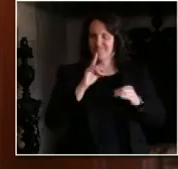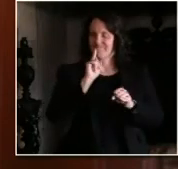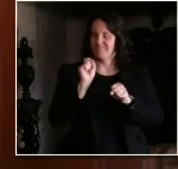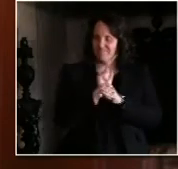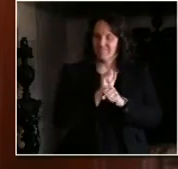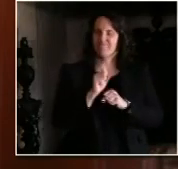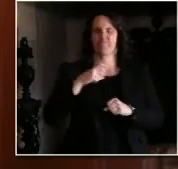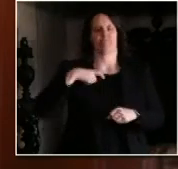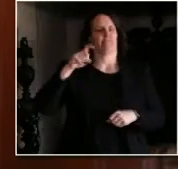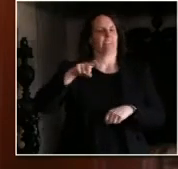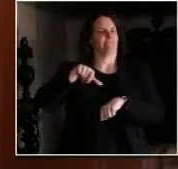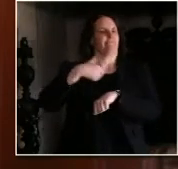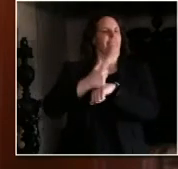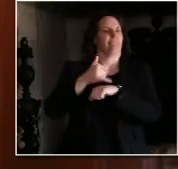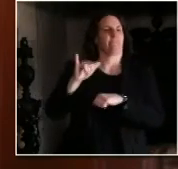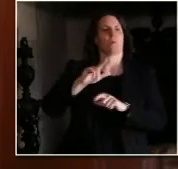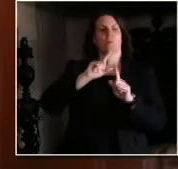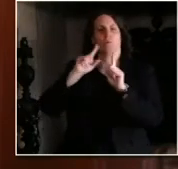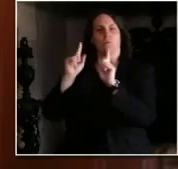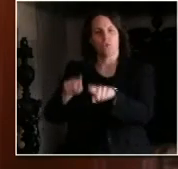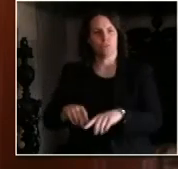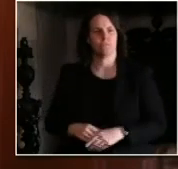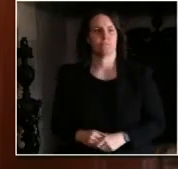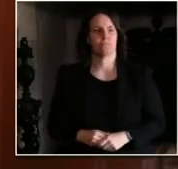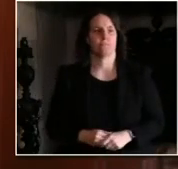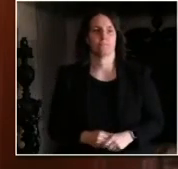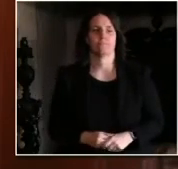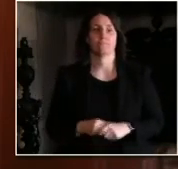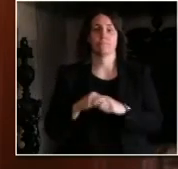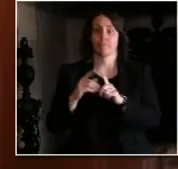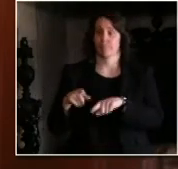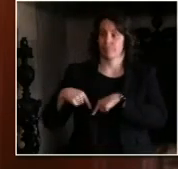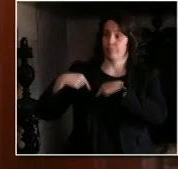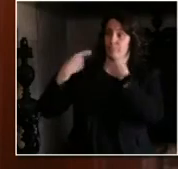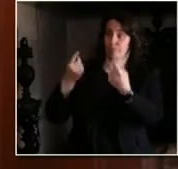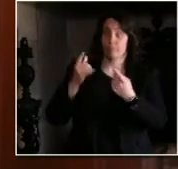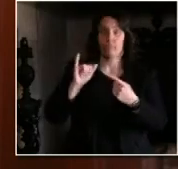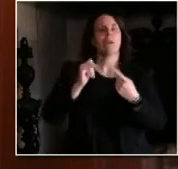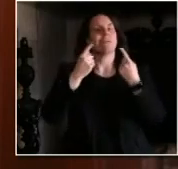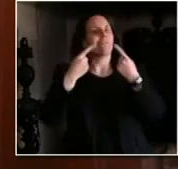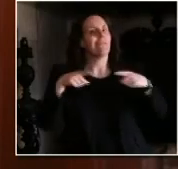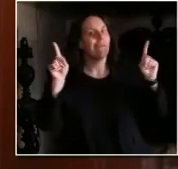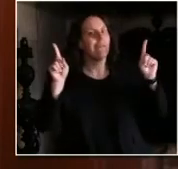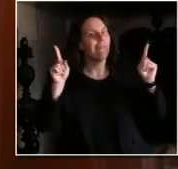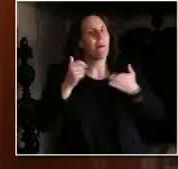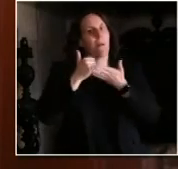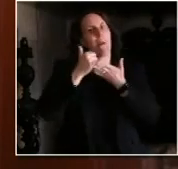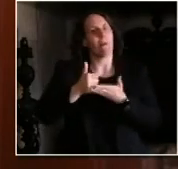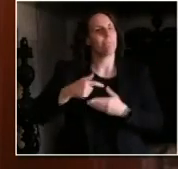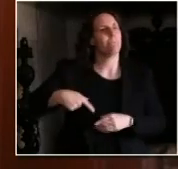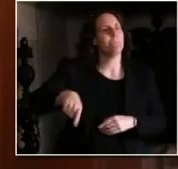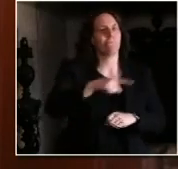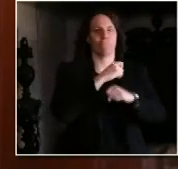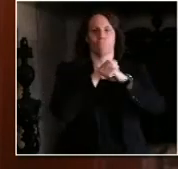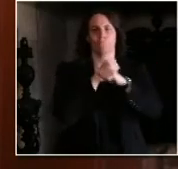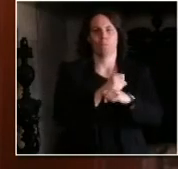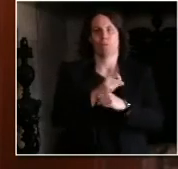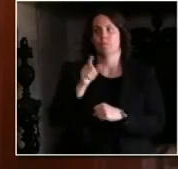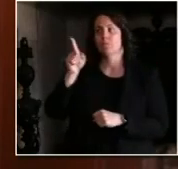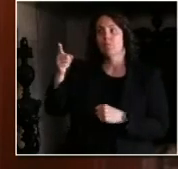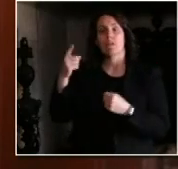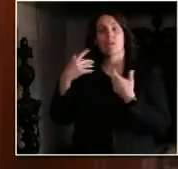do our part to make sure that our health care workers and system didn't become overwhelmed by an influx of cases.